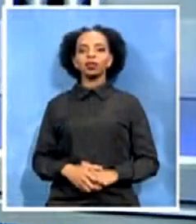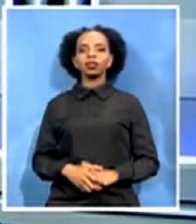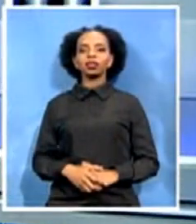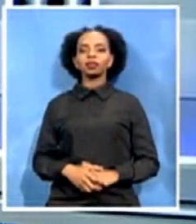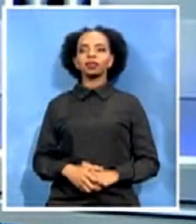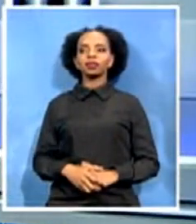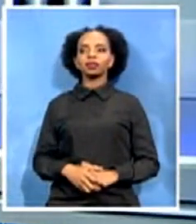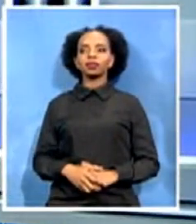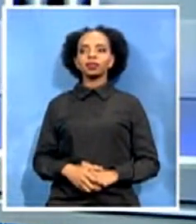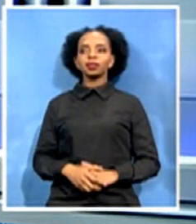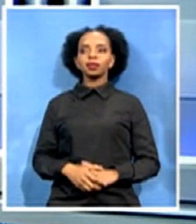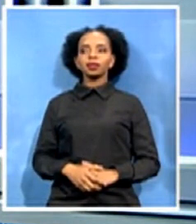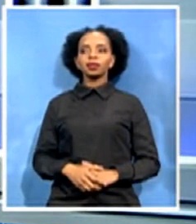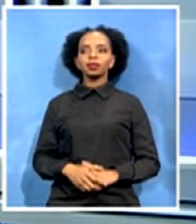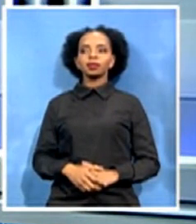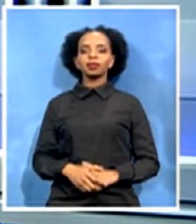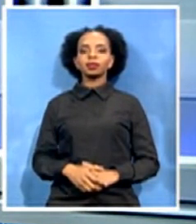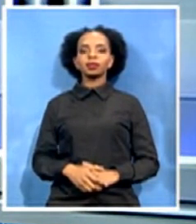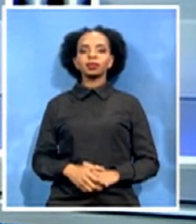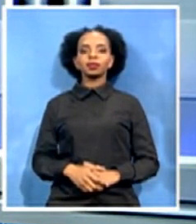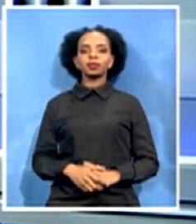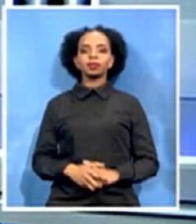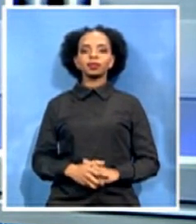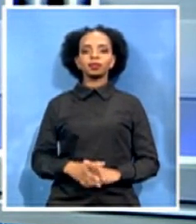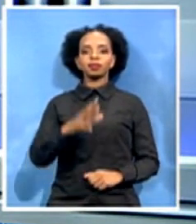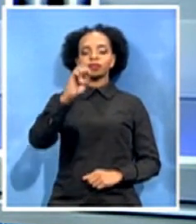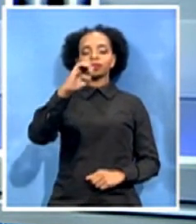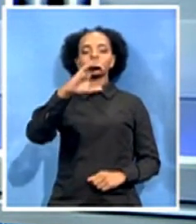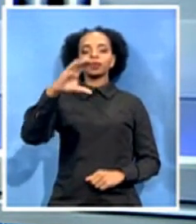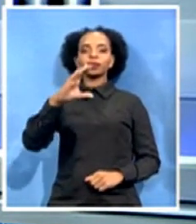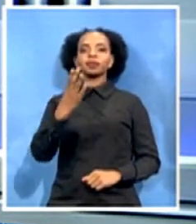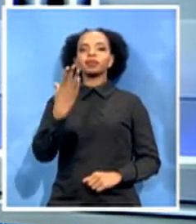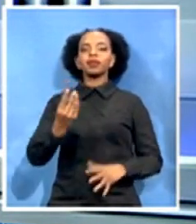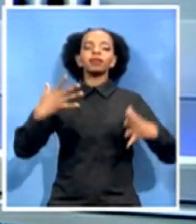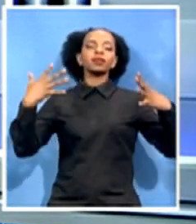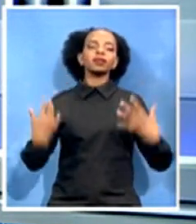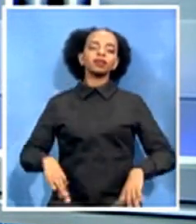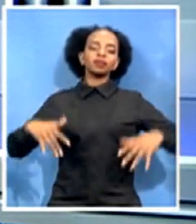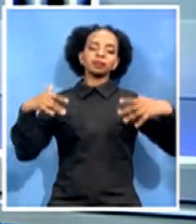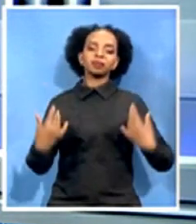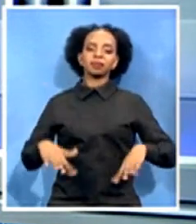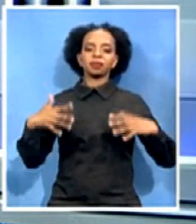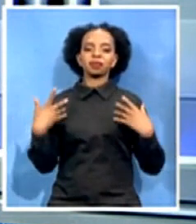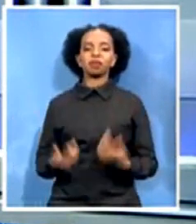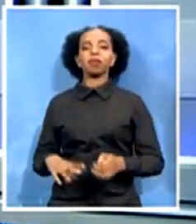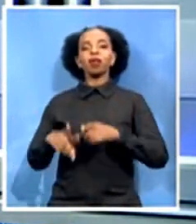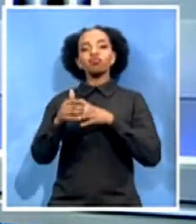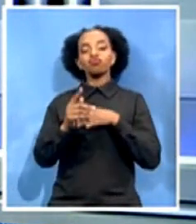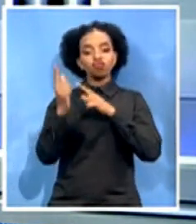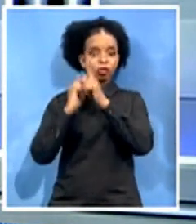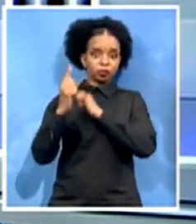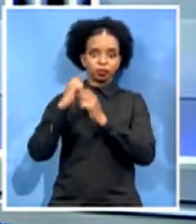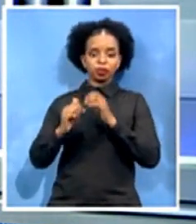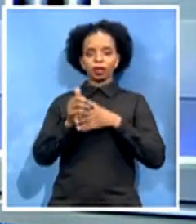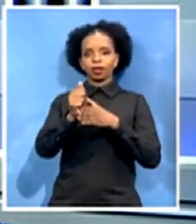The Eastern Cape has a rich history of traditional leadership and monarchs. This year's Heritage Day is also a little bit more